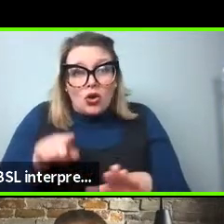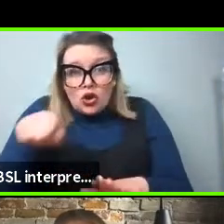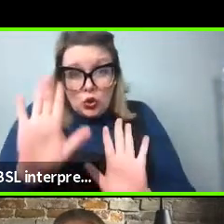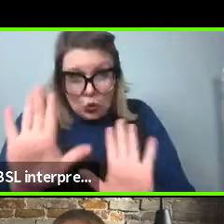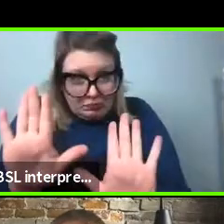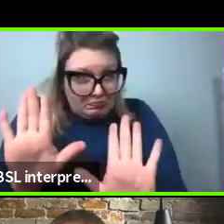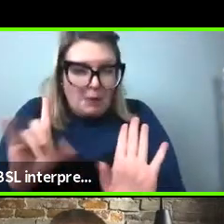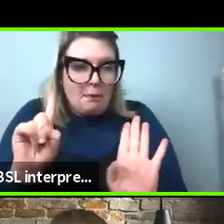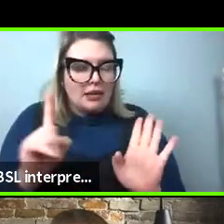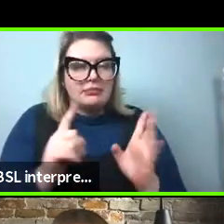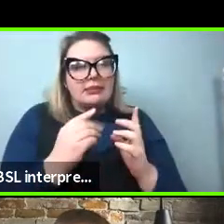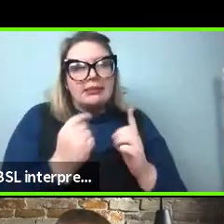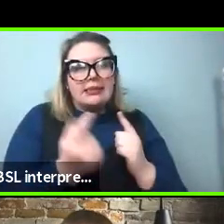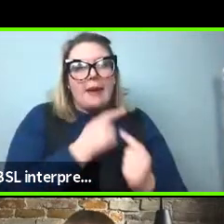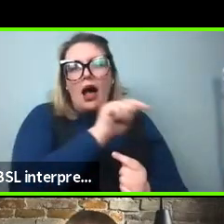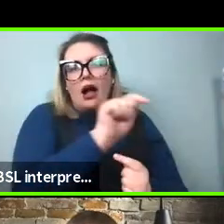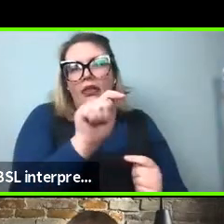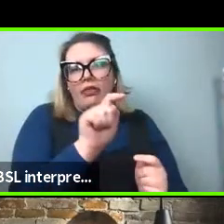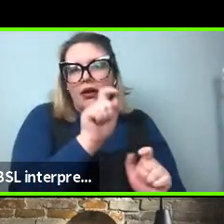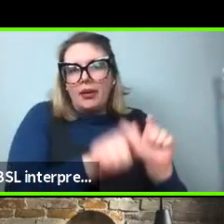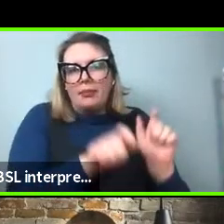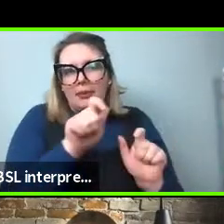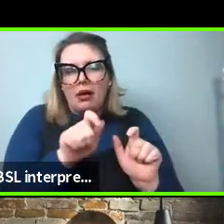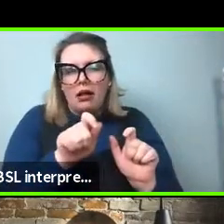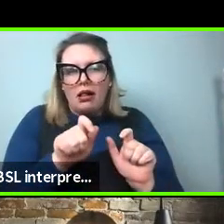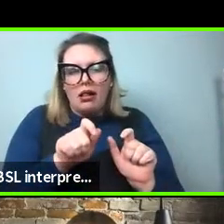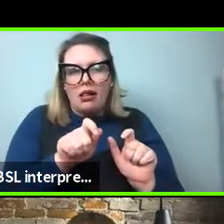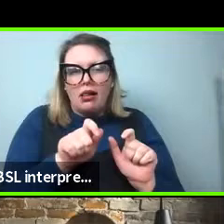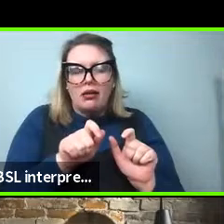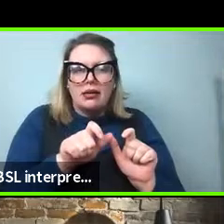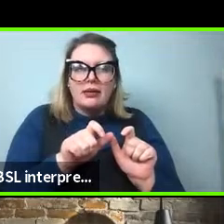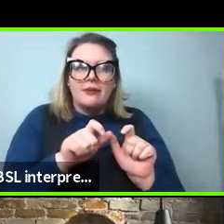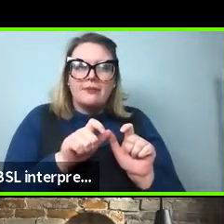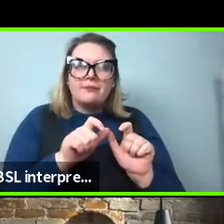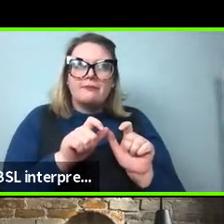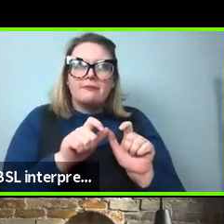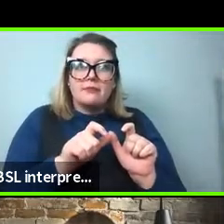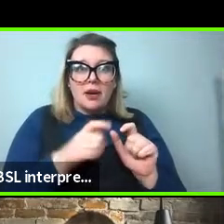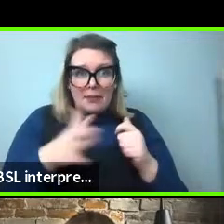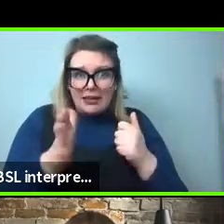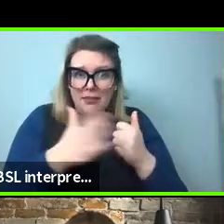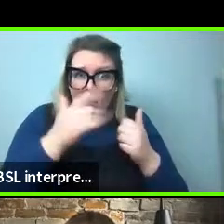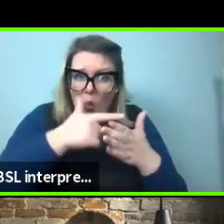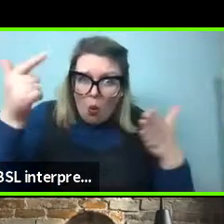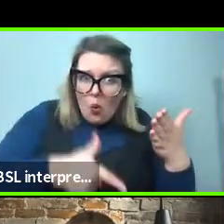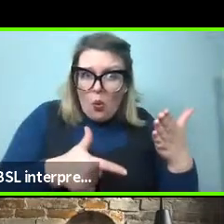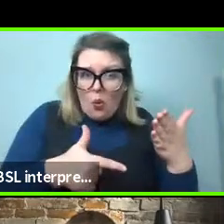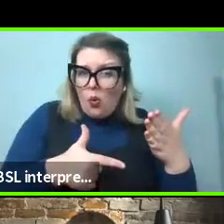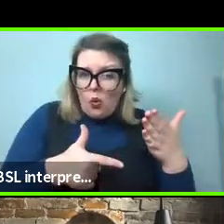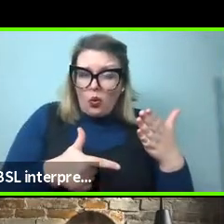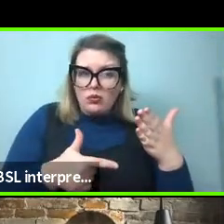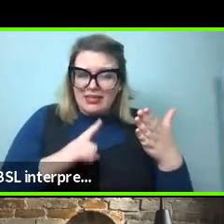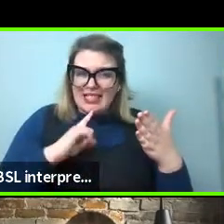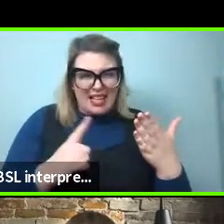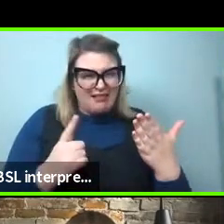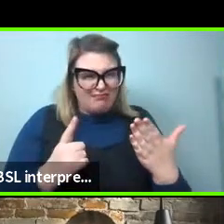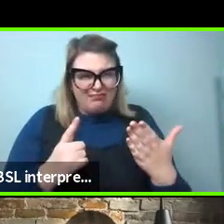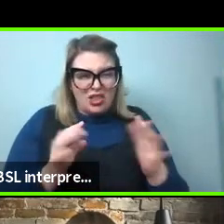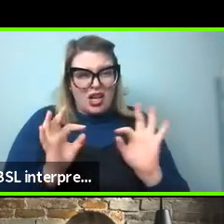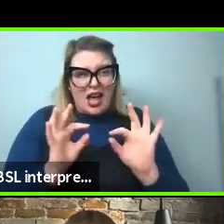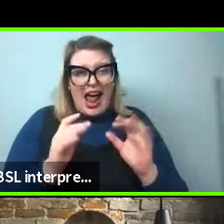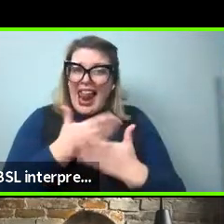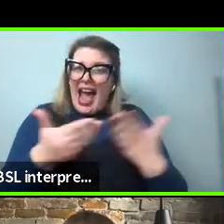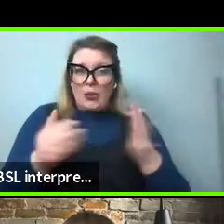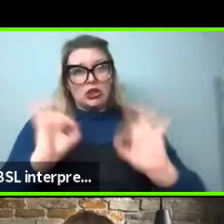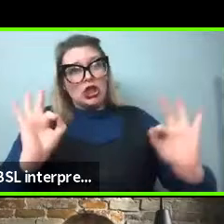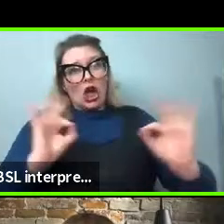but some people, um, go further than, than I'm going here way further and say, there's no structure to language. And